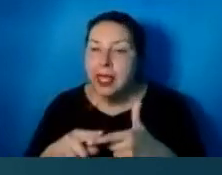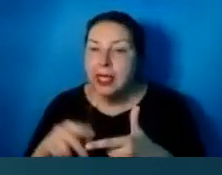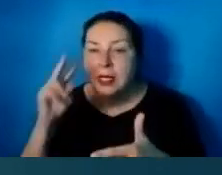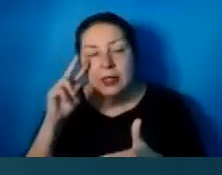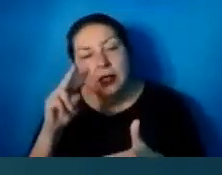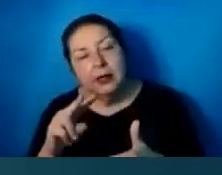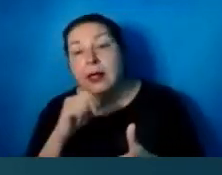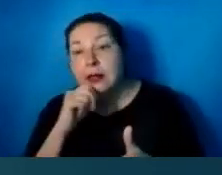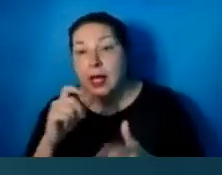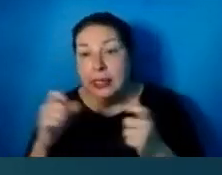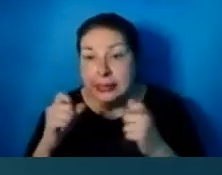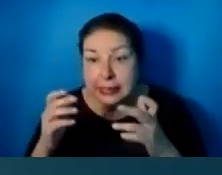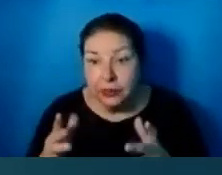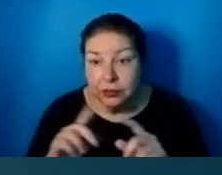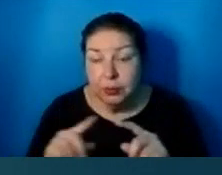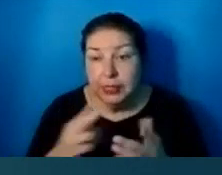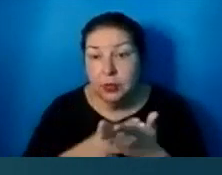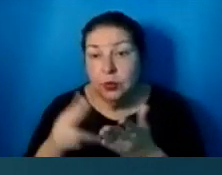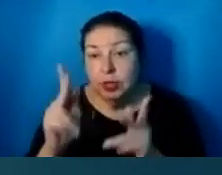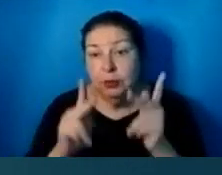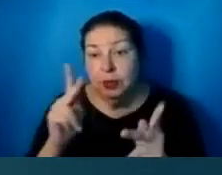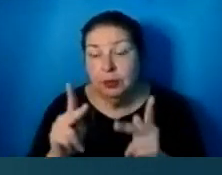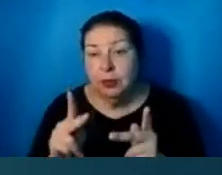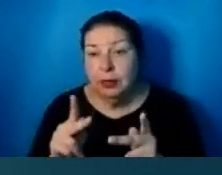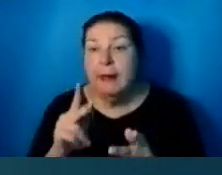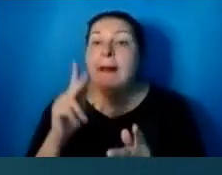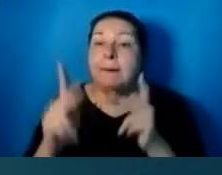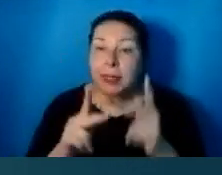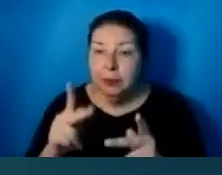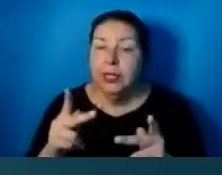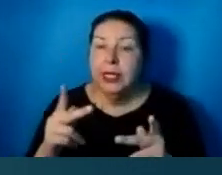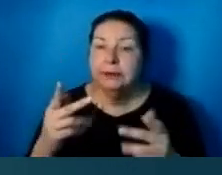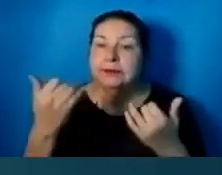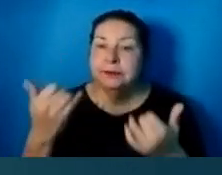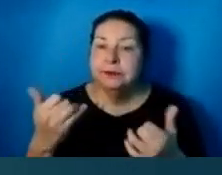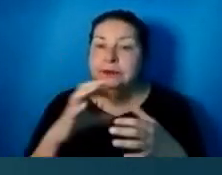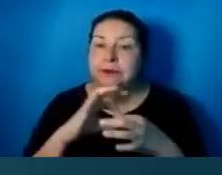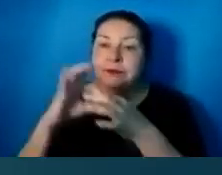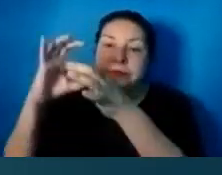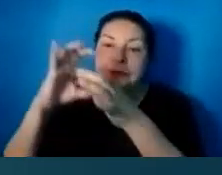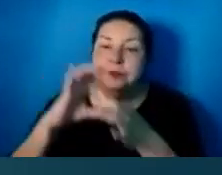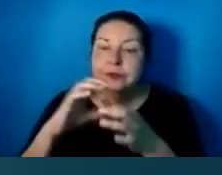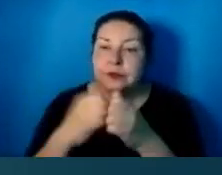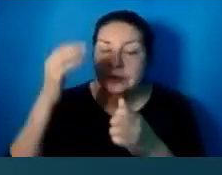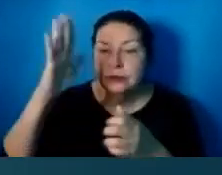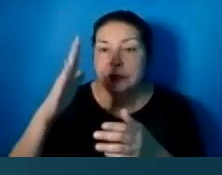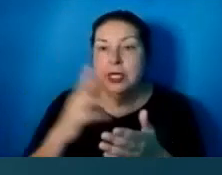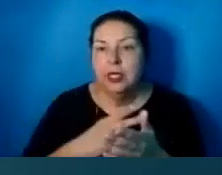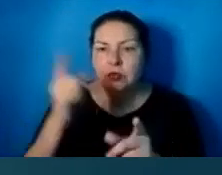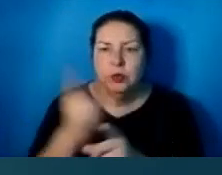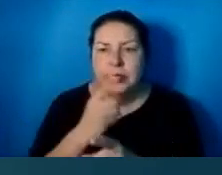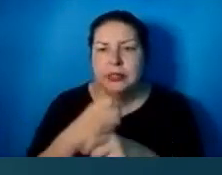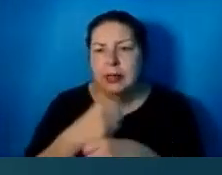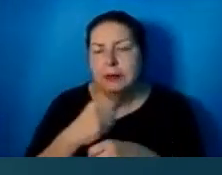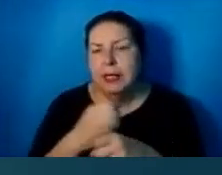as sinners, but as saints. People that have been reconciled to God, that are holy, righteous, that have been made